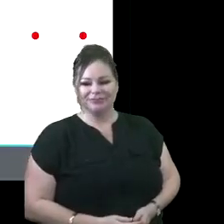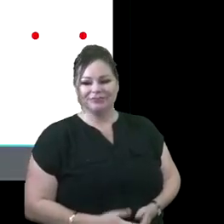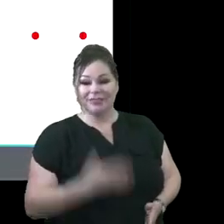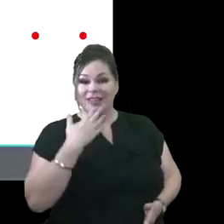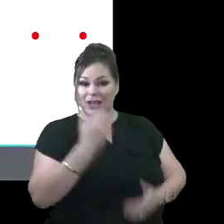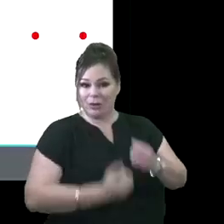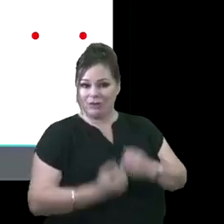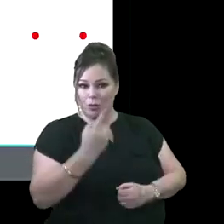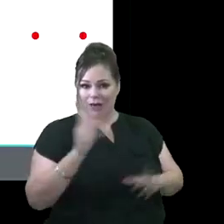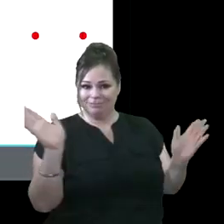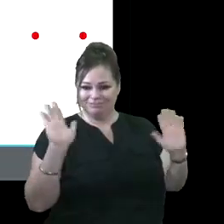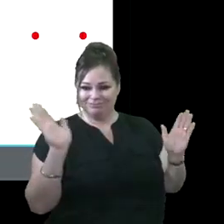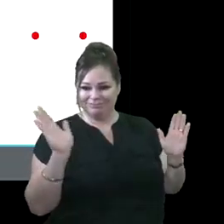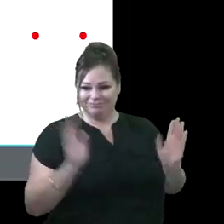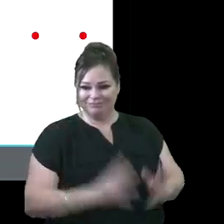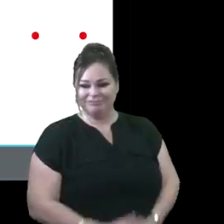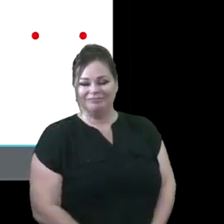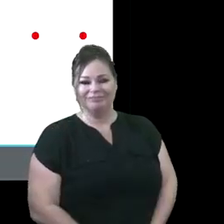Thank you, everyone.